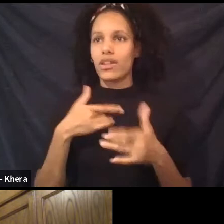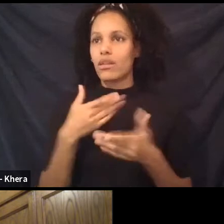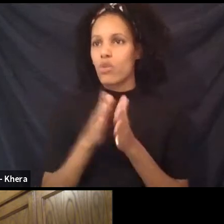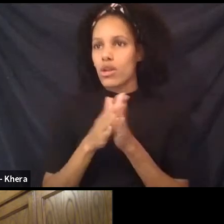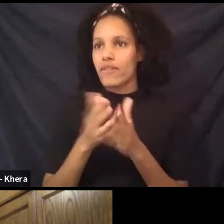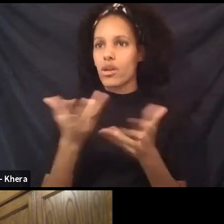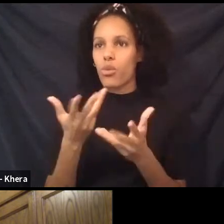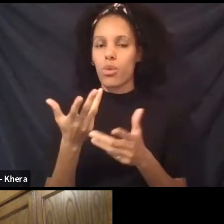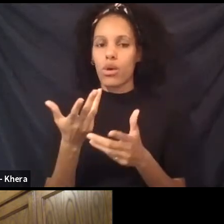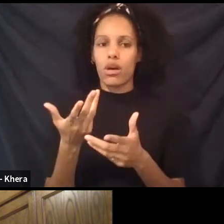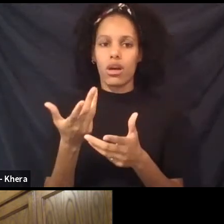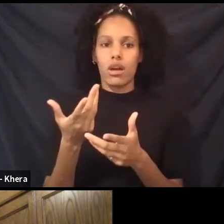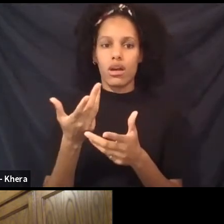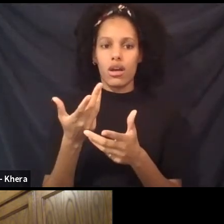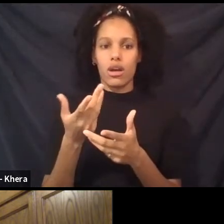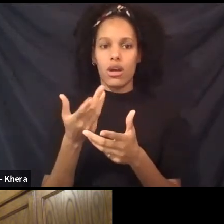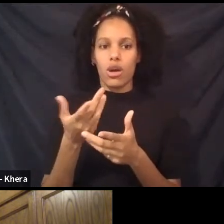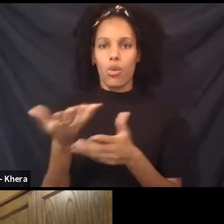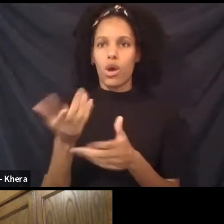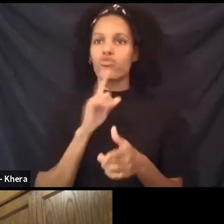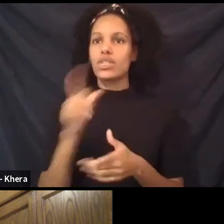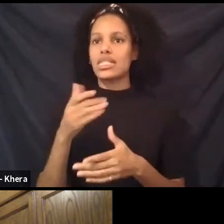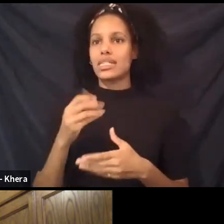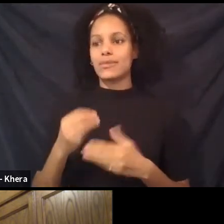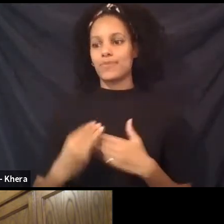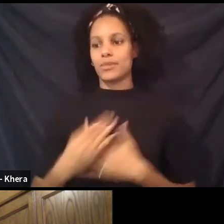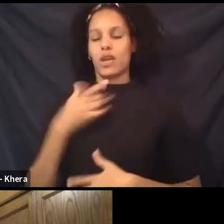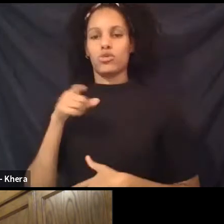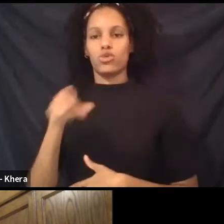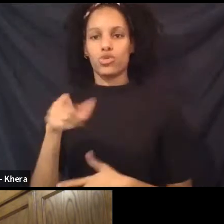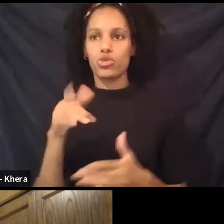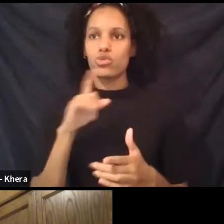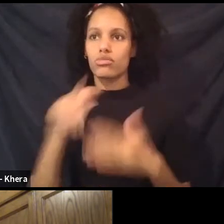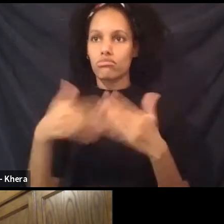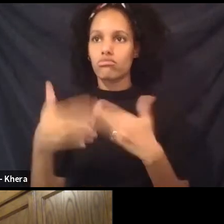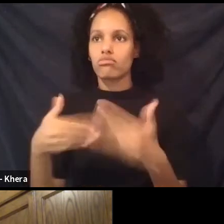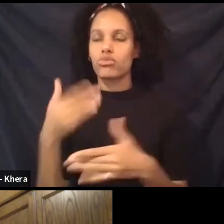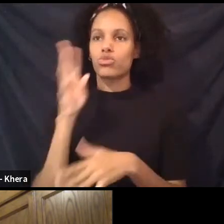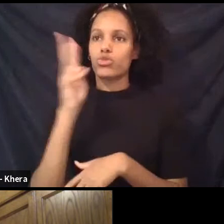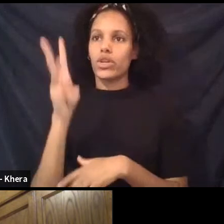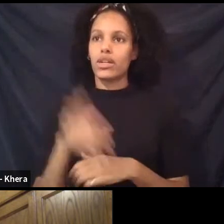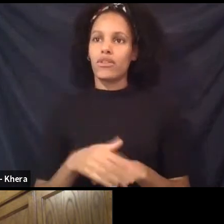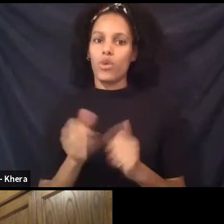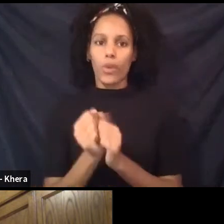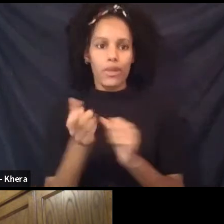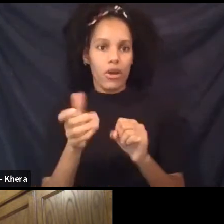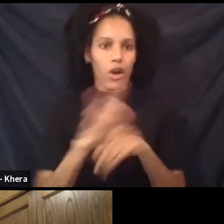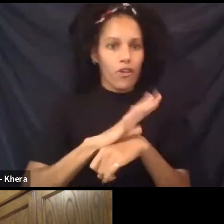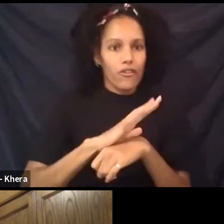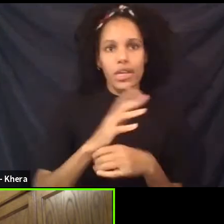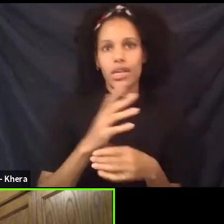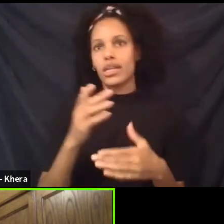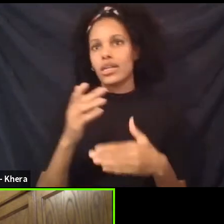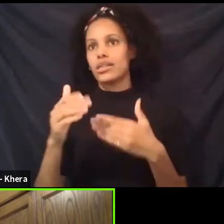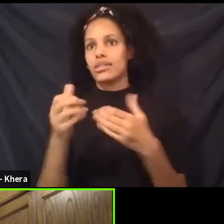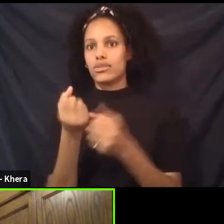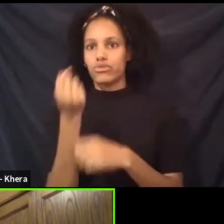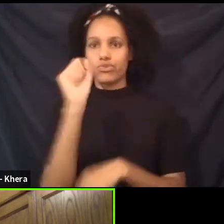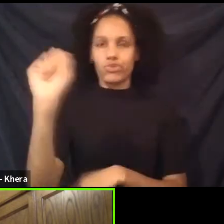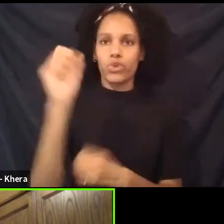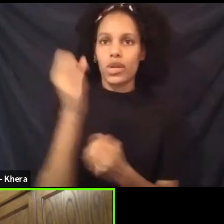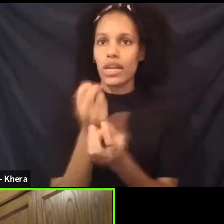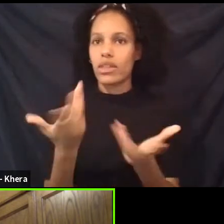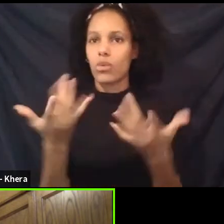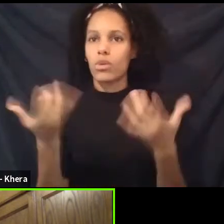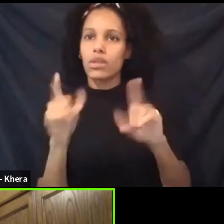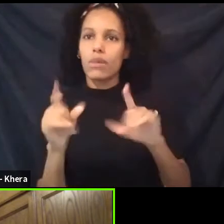juices during all this turbulence that we're going through with COVID and a revolution? Yes, it's